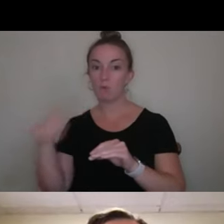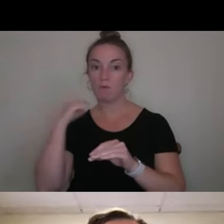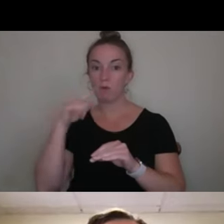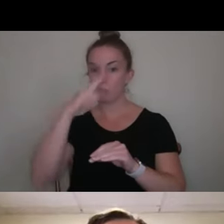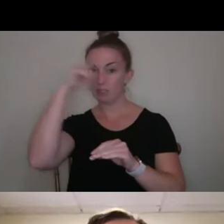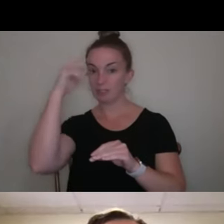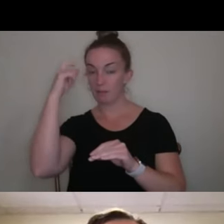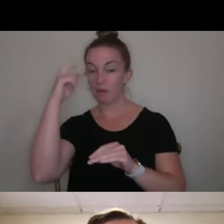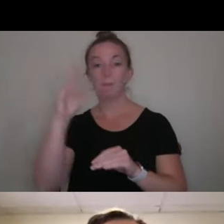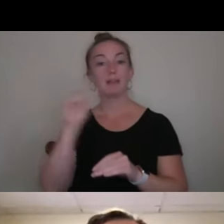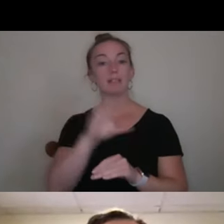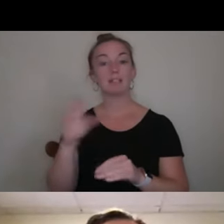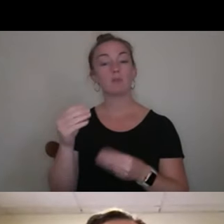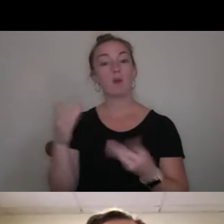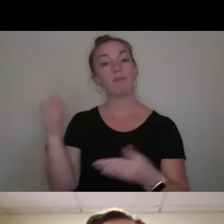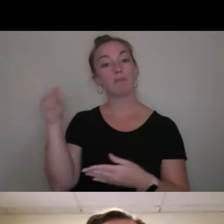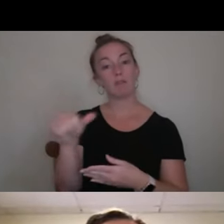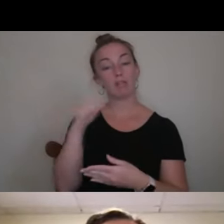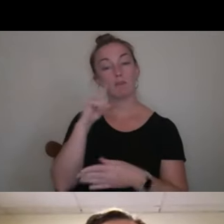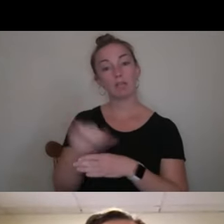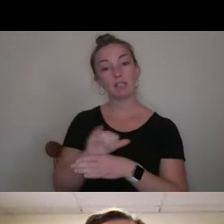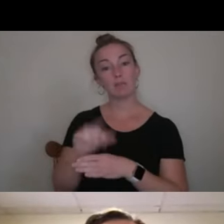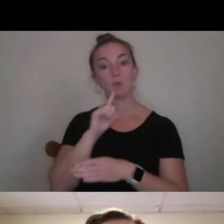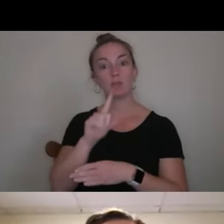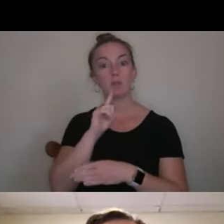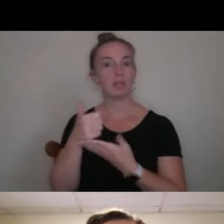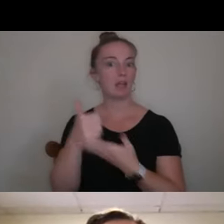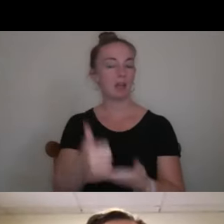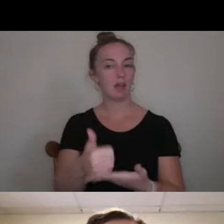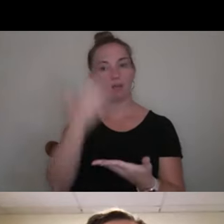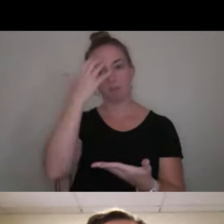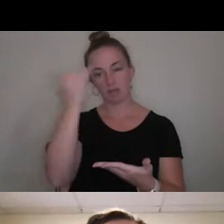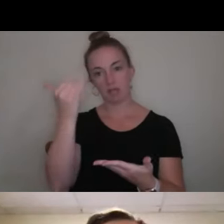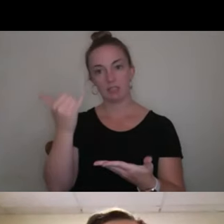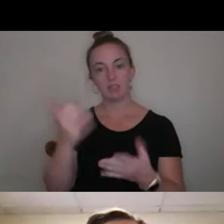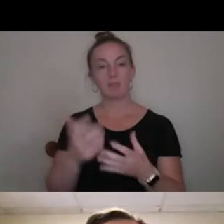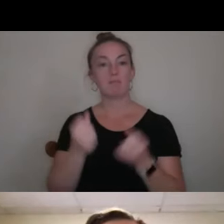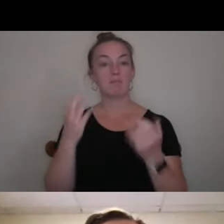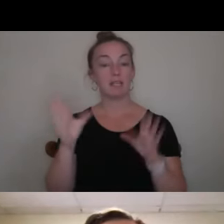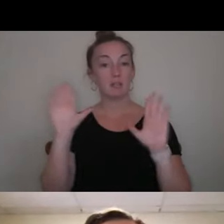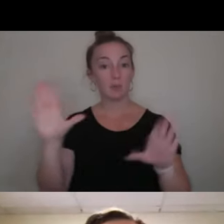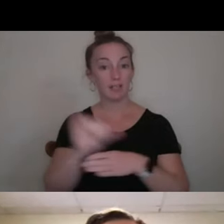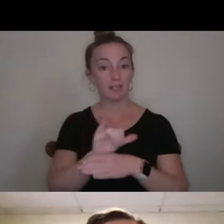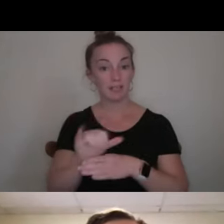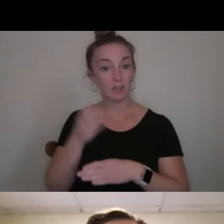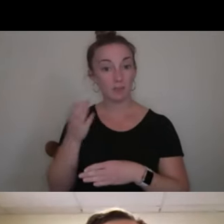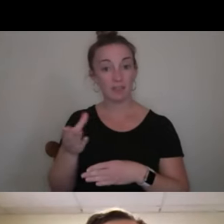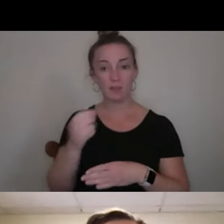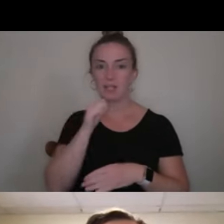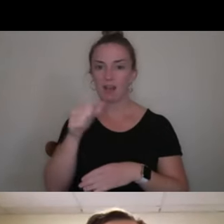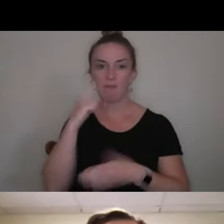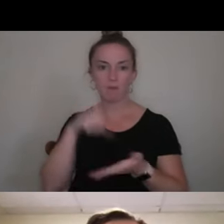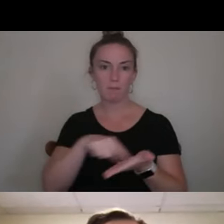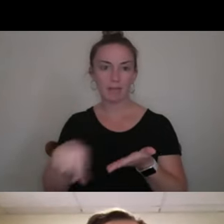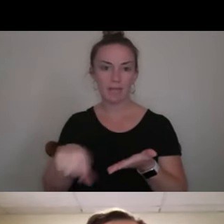Center offers funding for internships, which is really, really helpful because a lot of great internships out there are unpaid, which is really